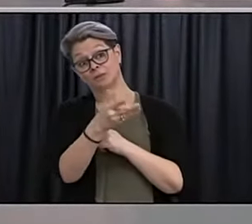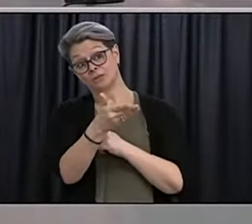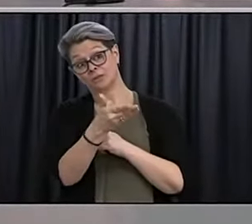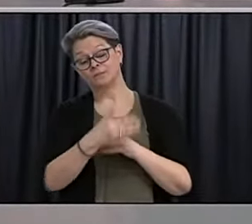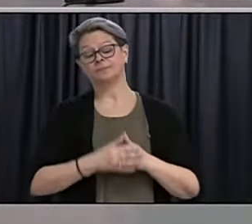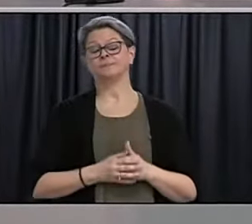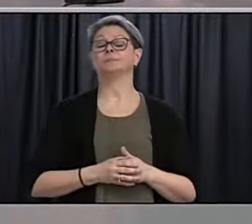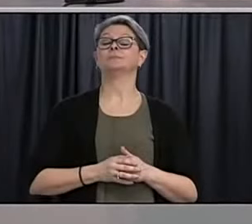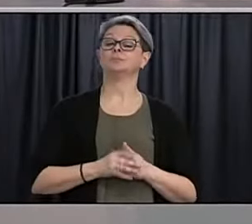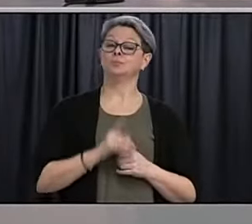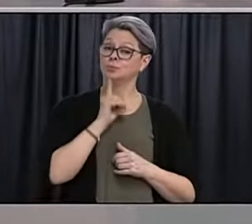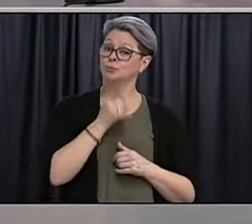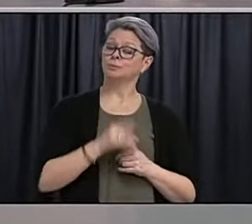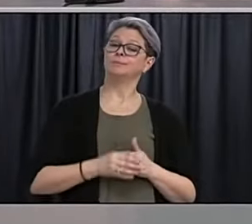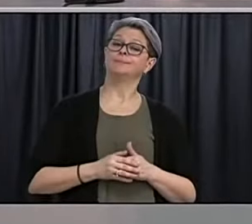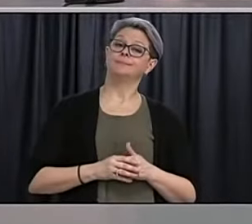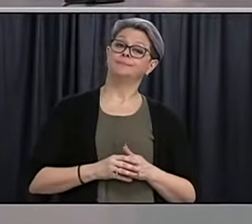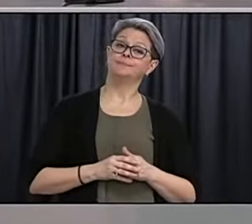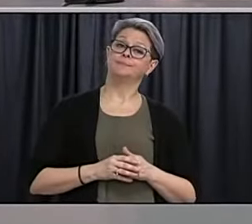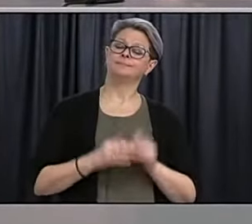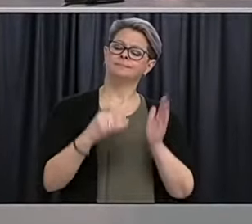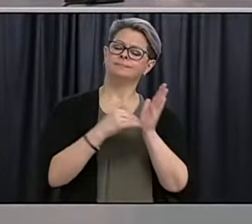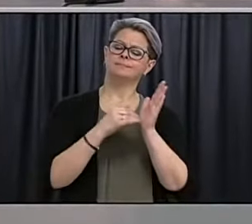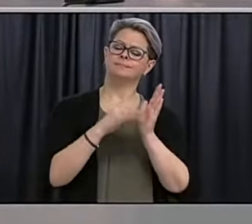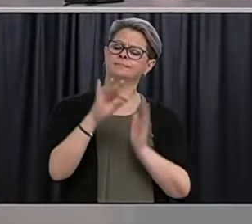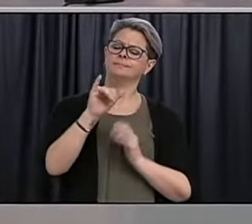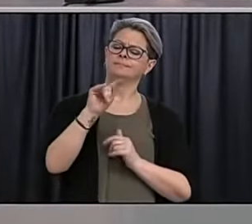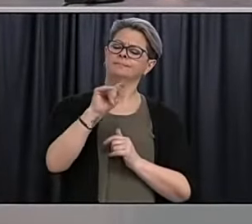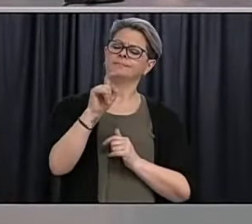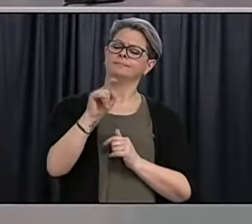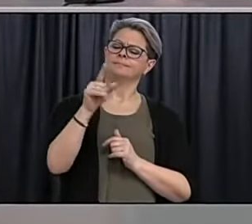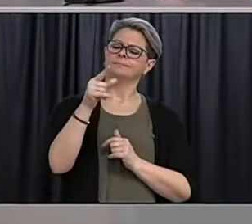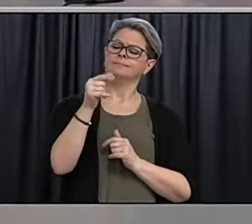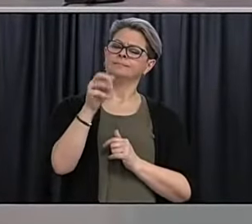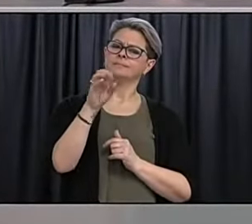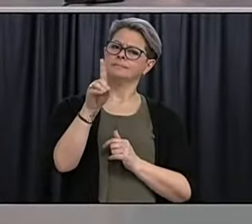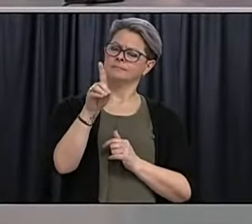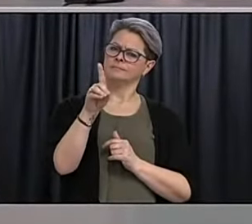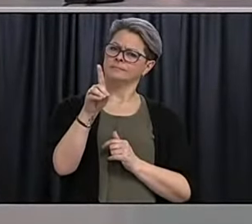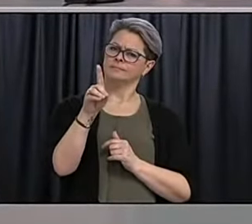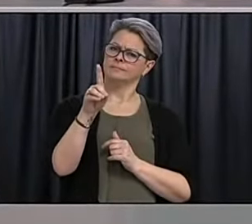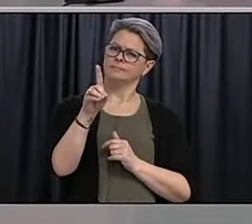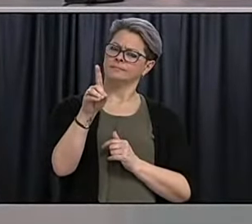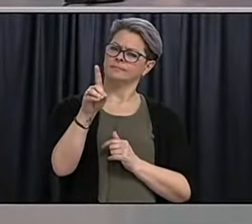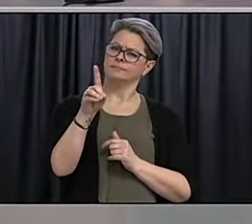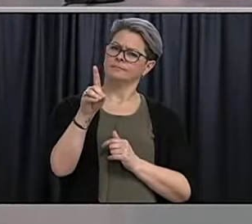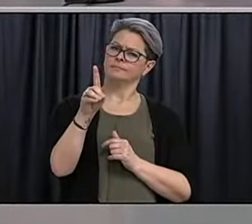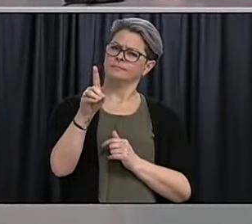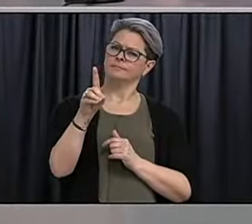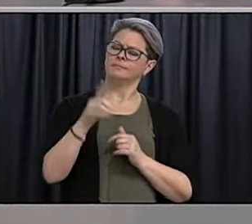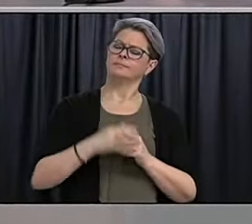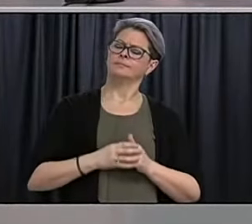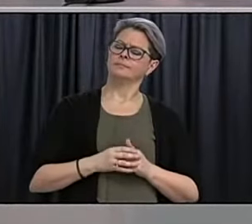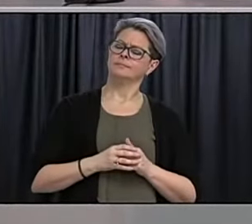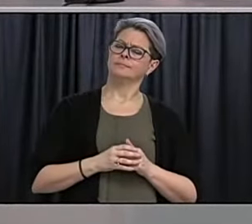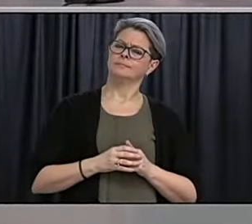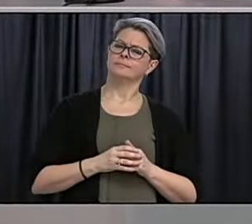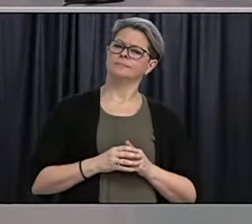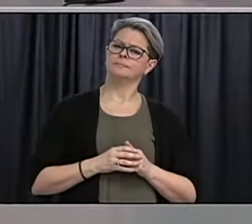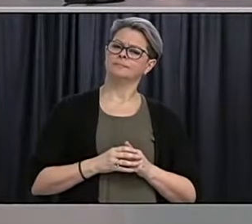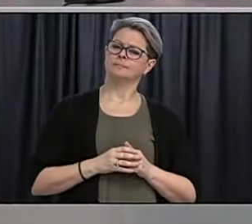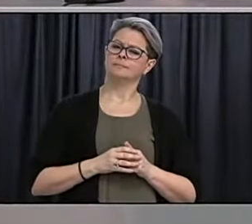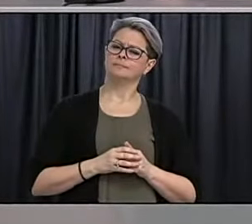Um, sure. Um, Dr. Fitzgerald, we've, uh, I know we've heard anecdotally at that the, that the process of